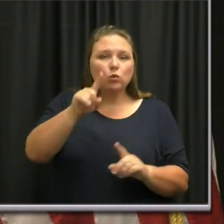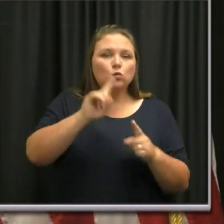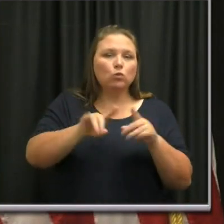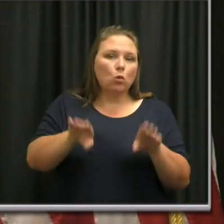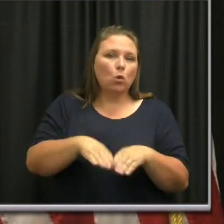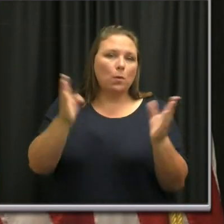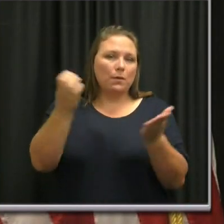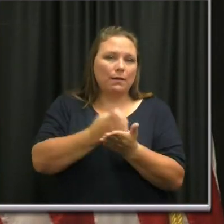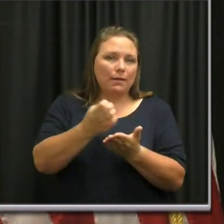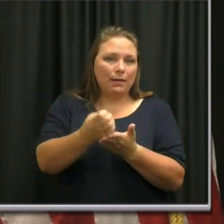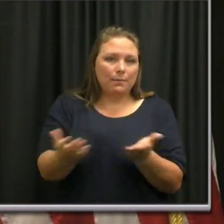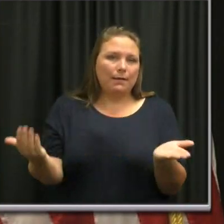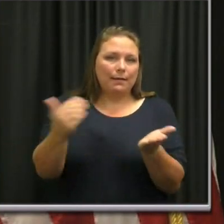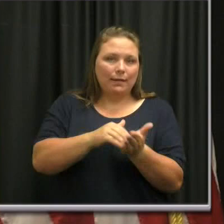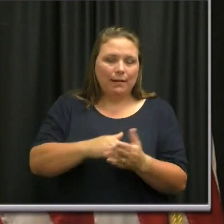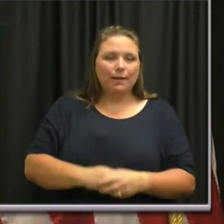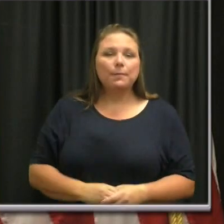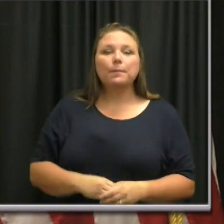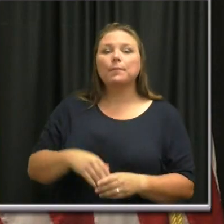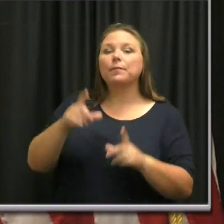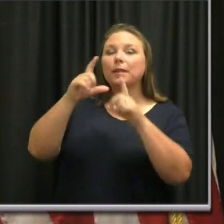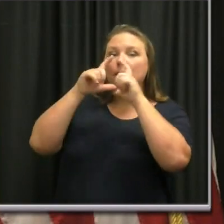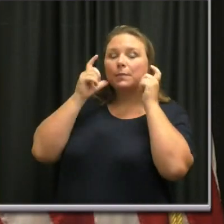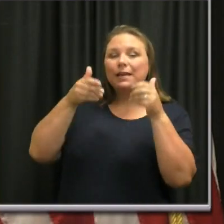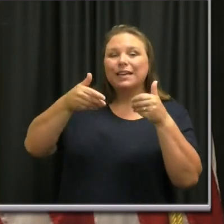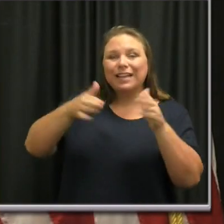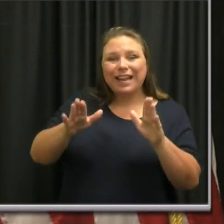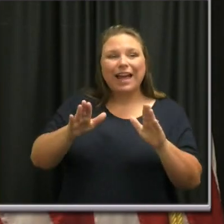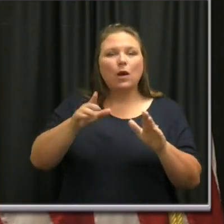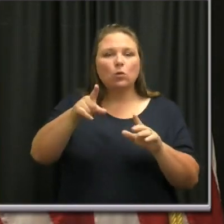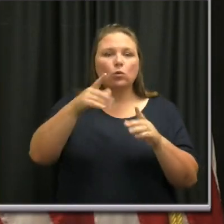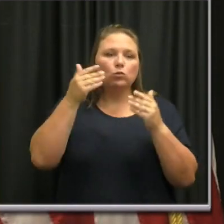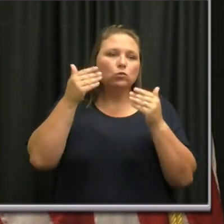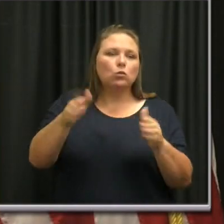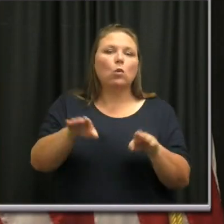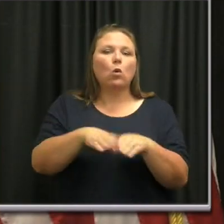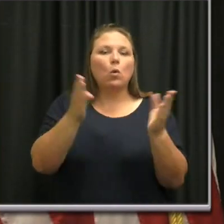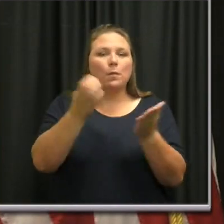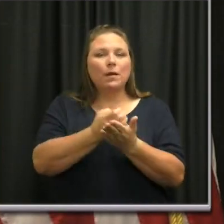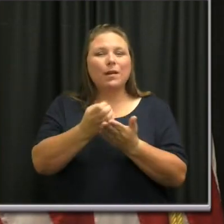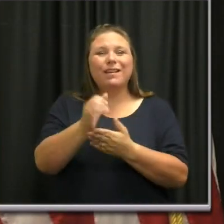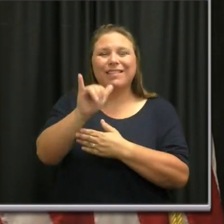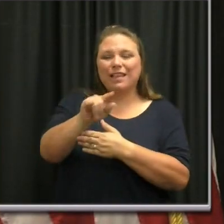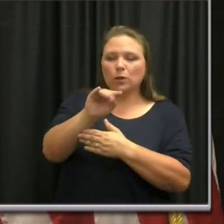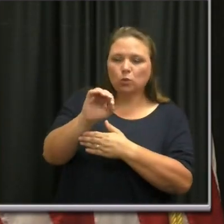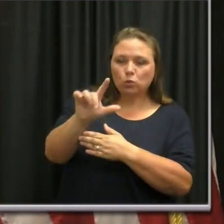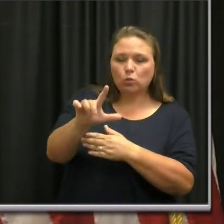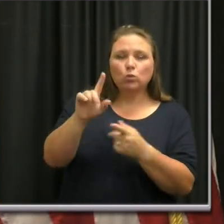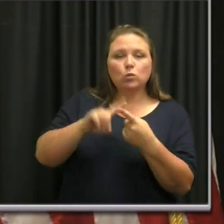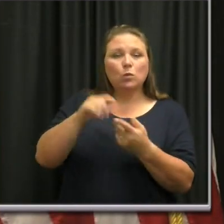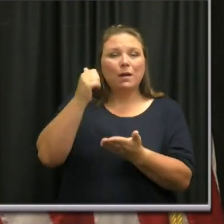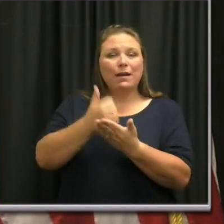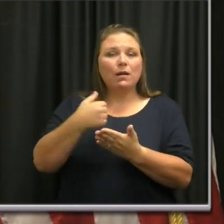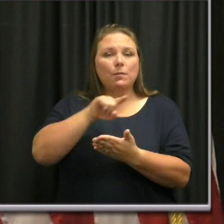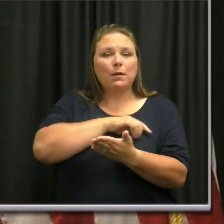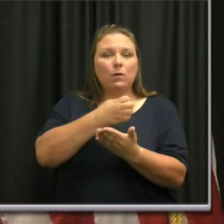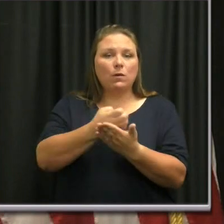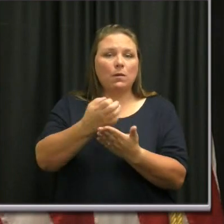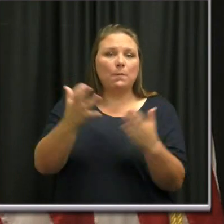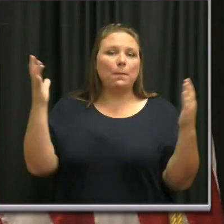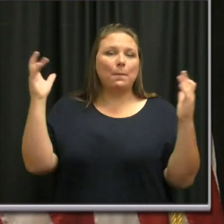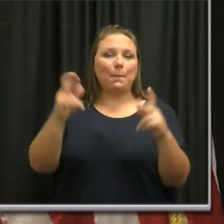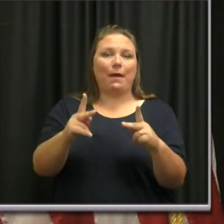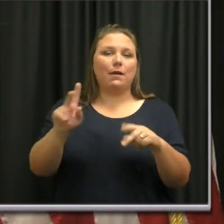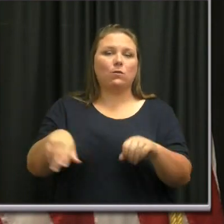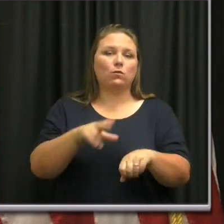economy. Masks allow you to reopen the economy. That's your tool in getting us back to